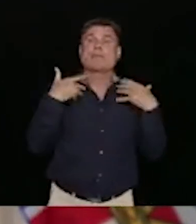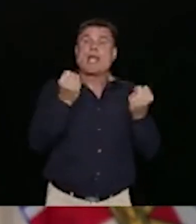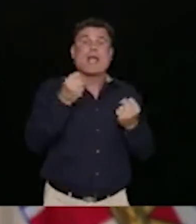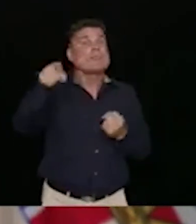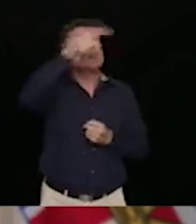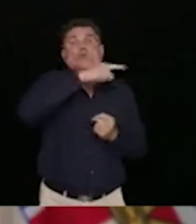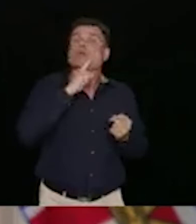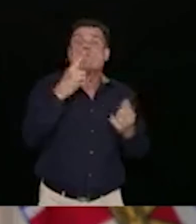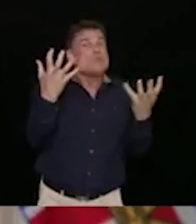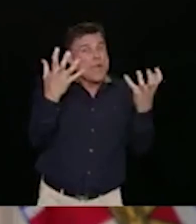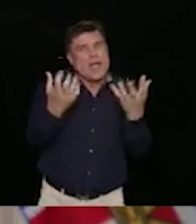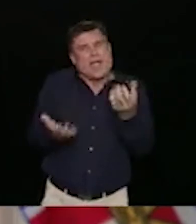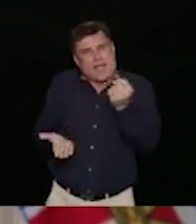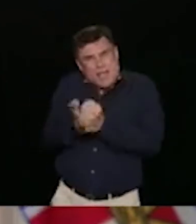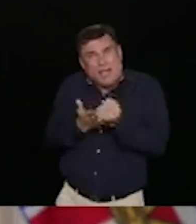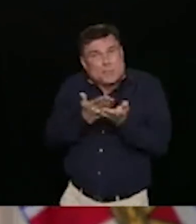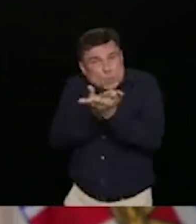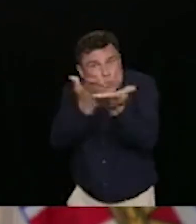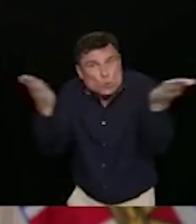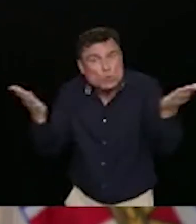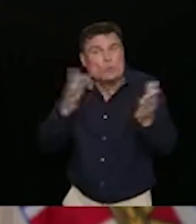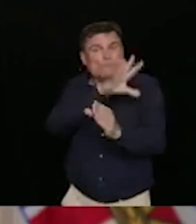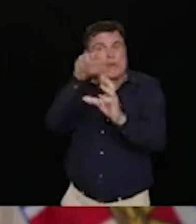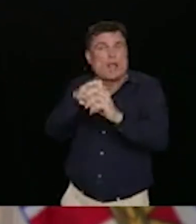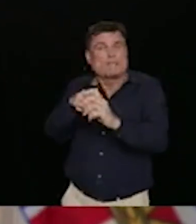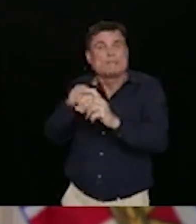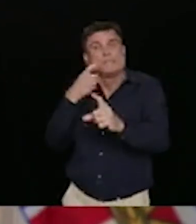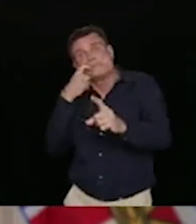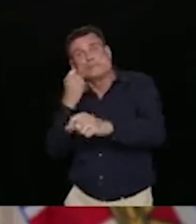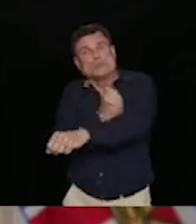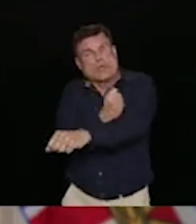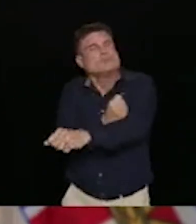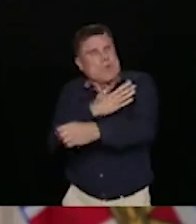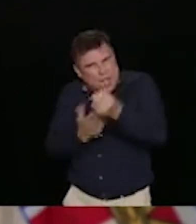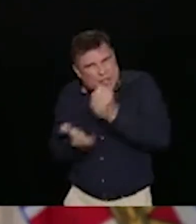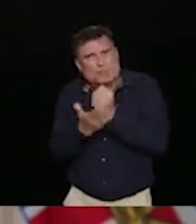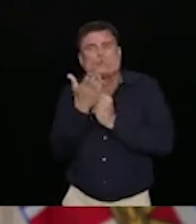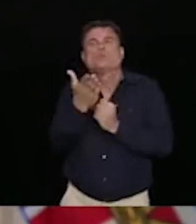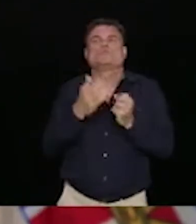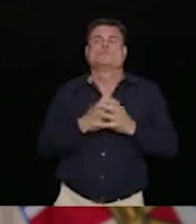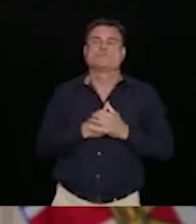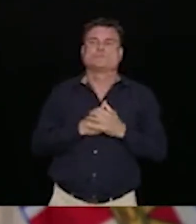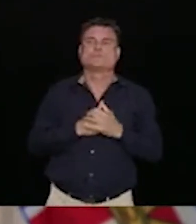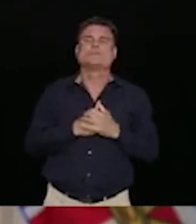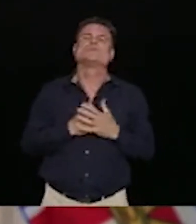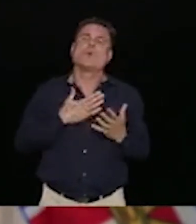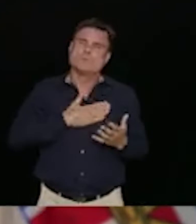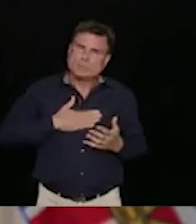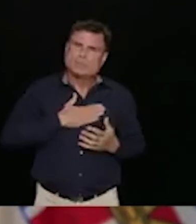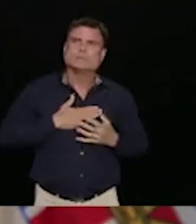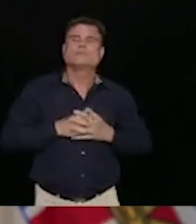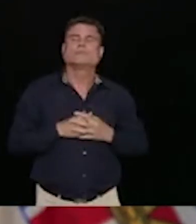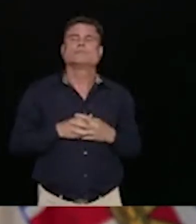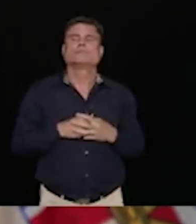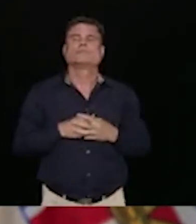need to not assume that our friends are okay. We need to reach out and have those conversations.